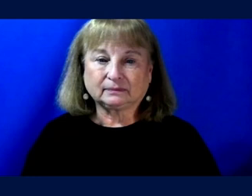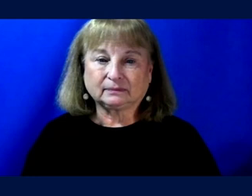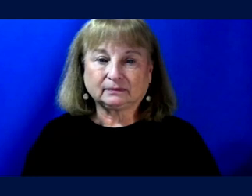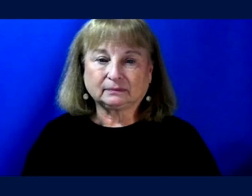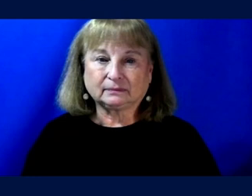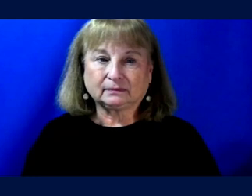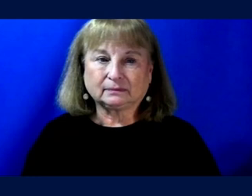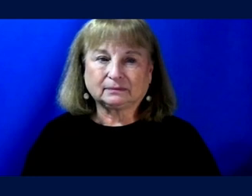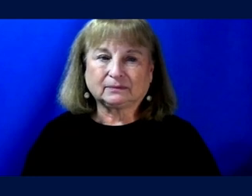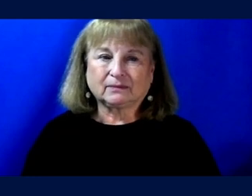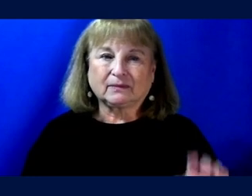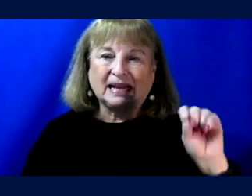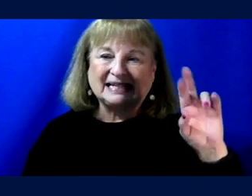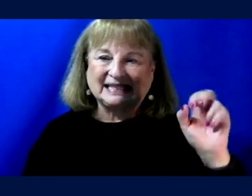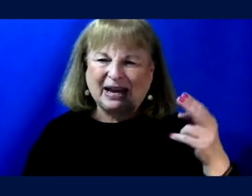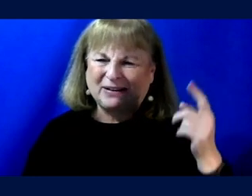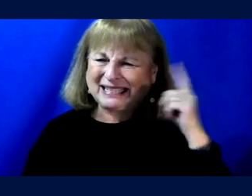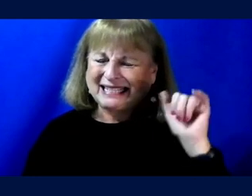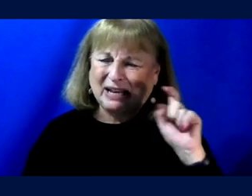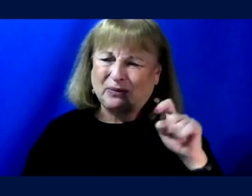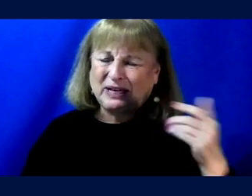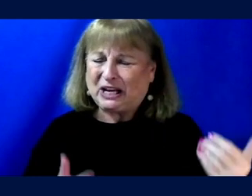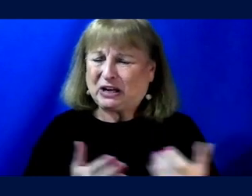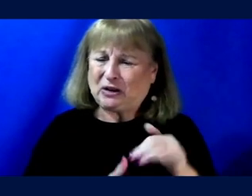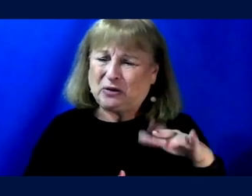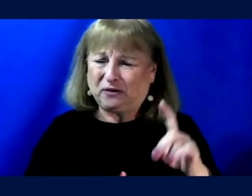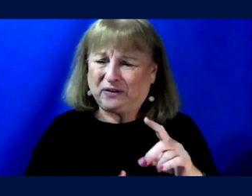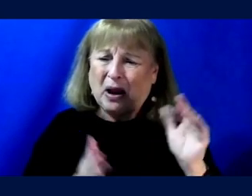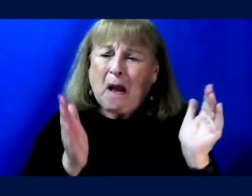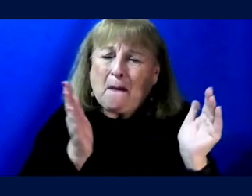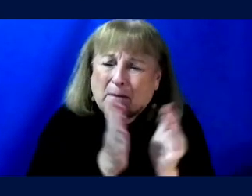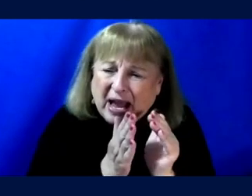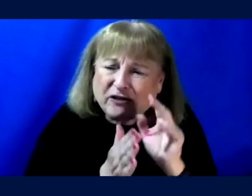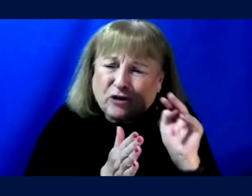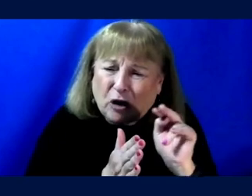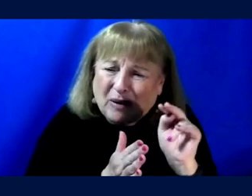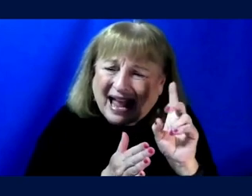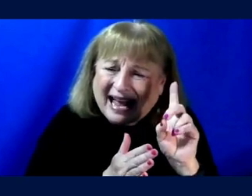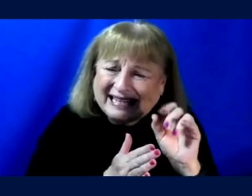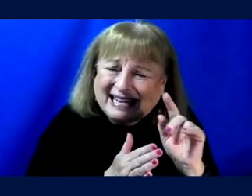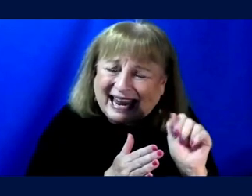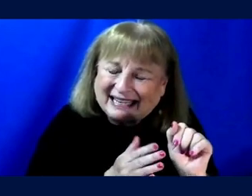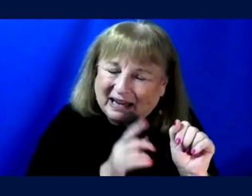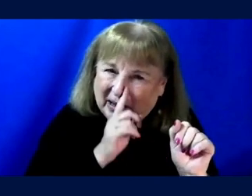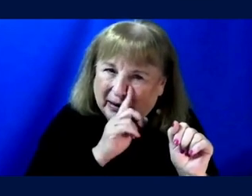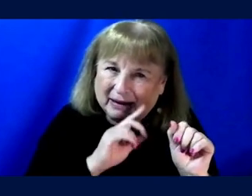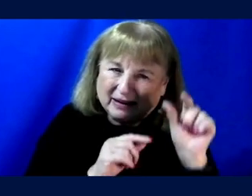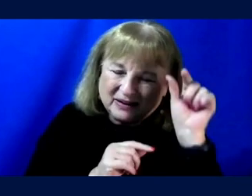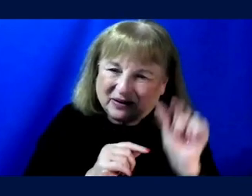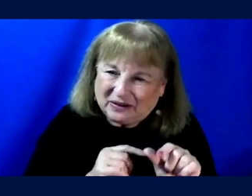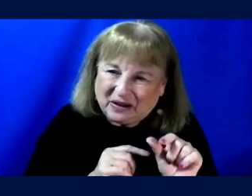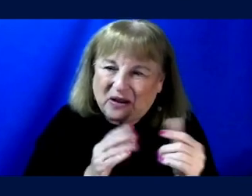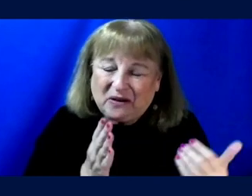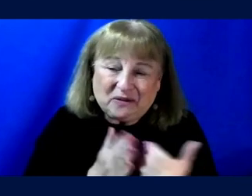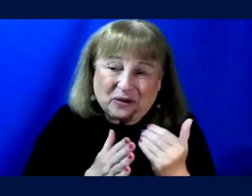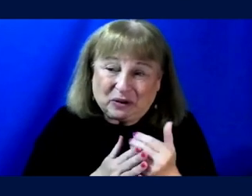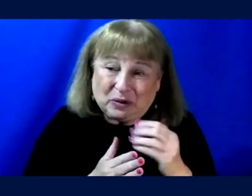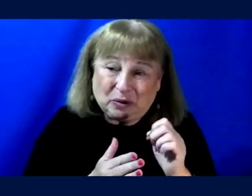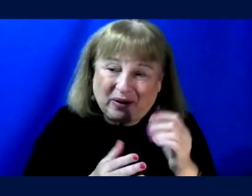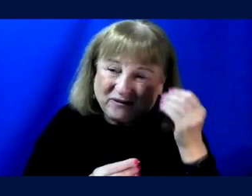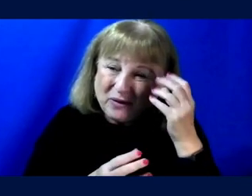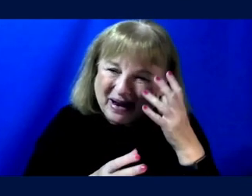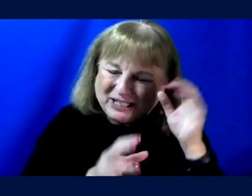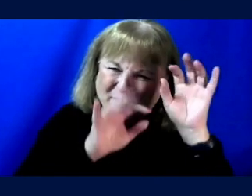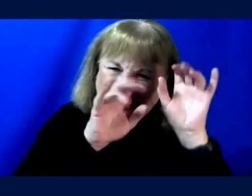So it sounds like small, we need a new field called micro n data, right? for new, new, new statistical analysis.